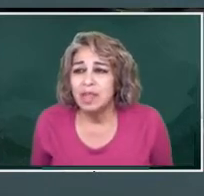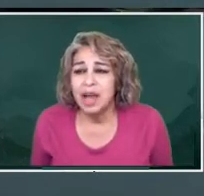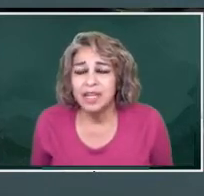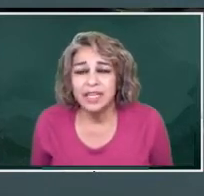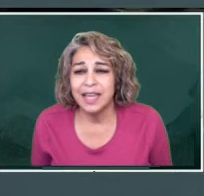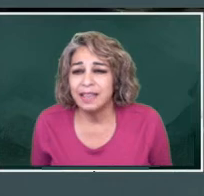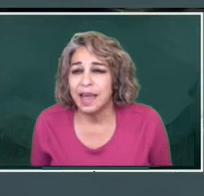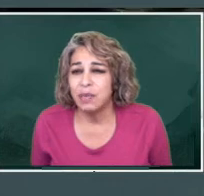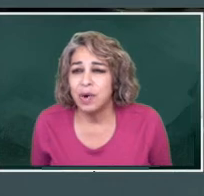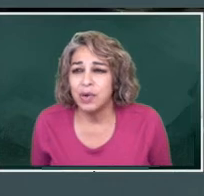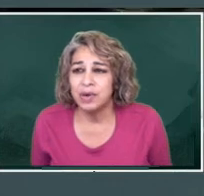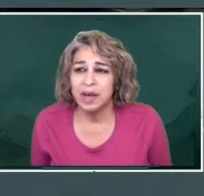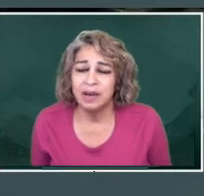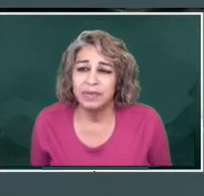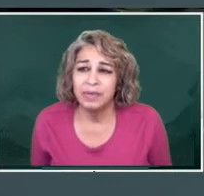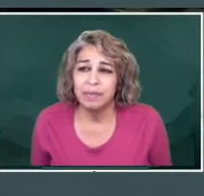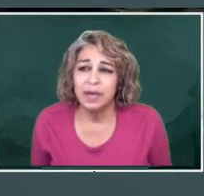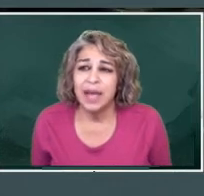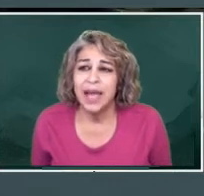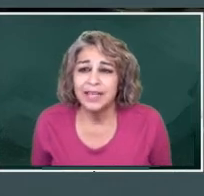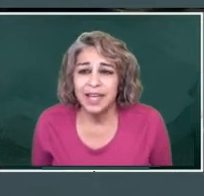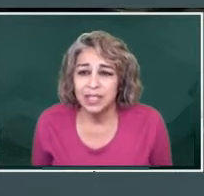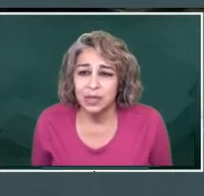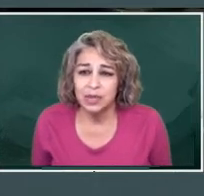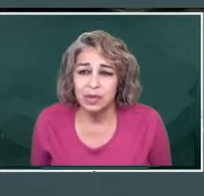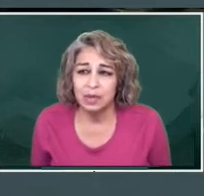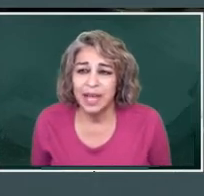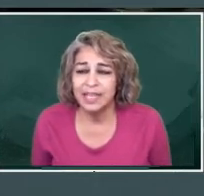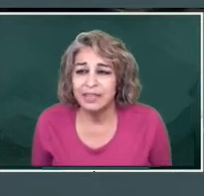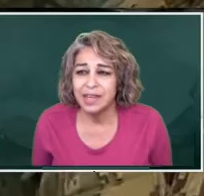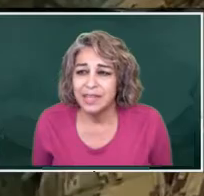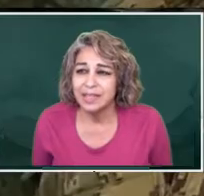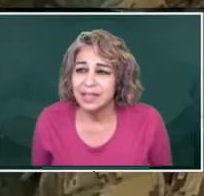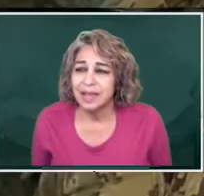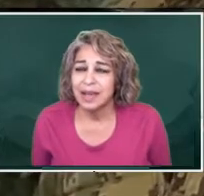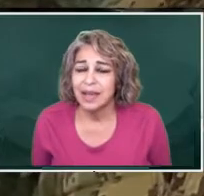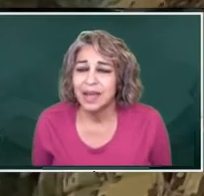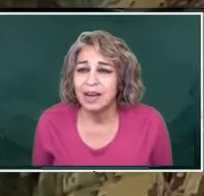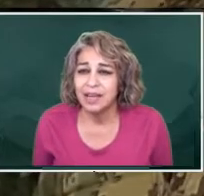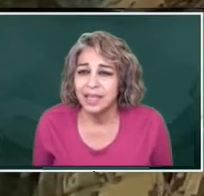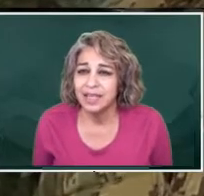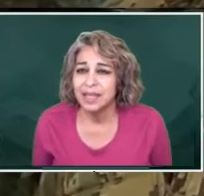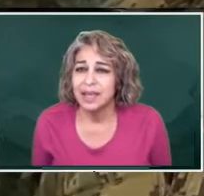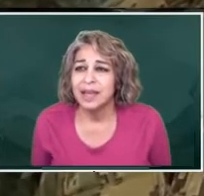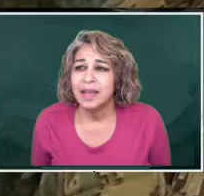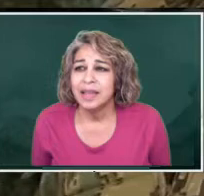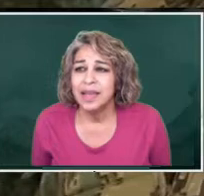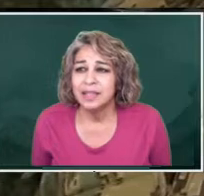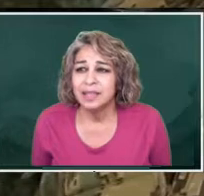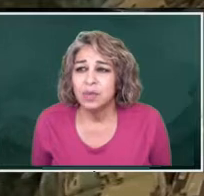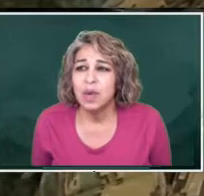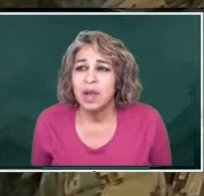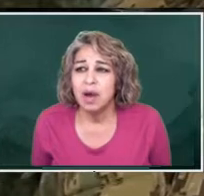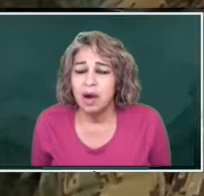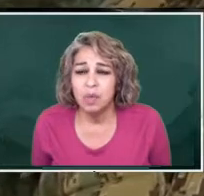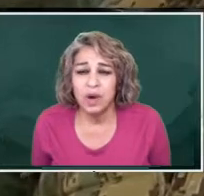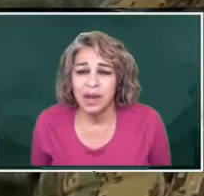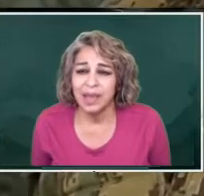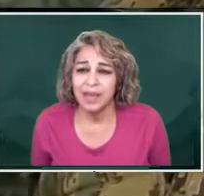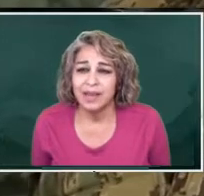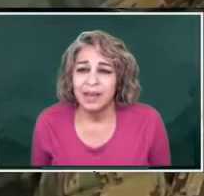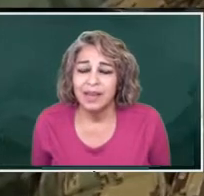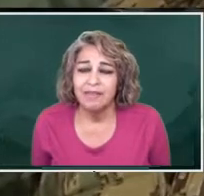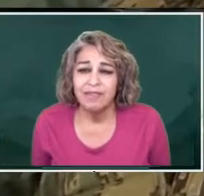youth not take that road of antisocial activities and conduct. Yes, we are